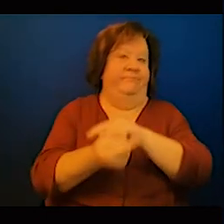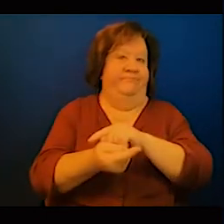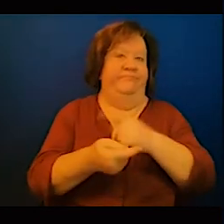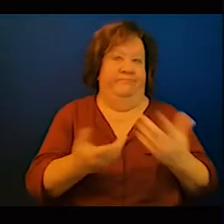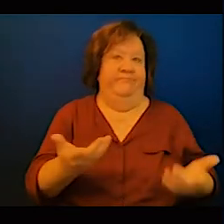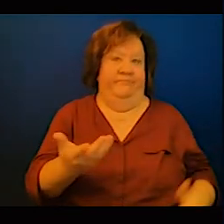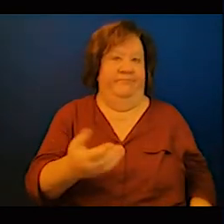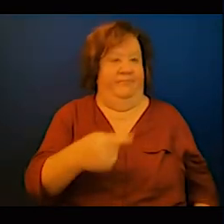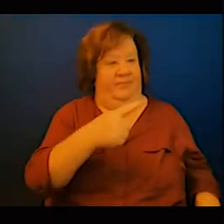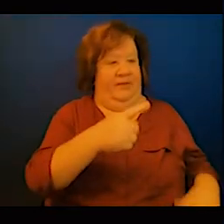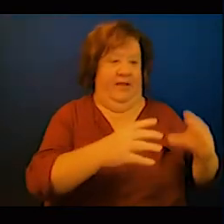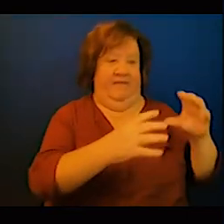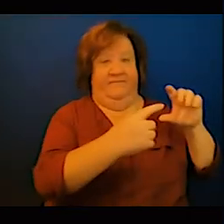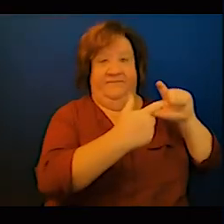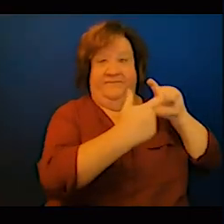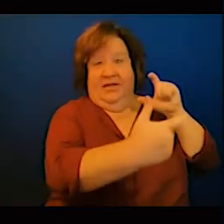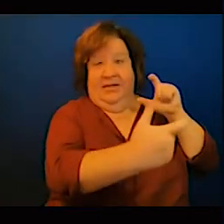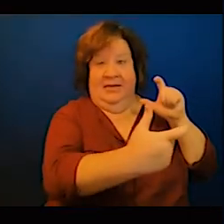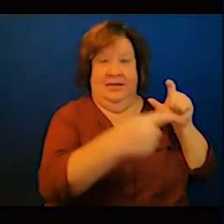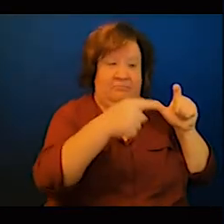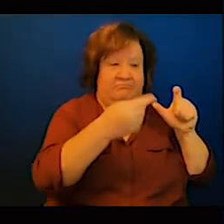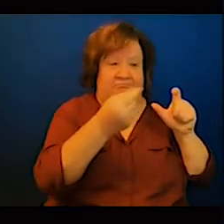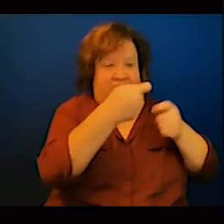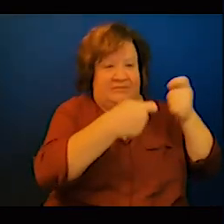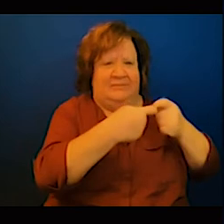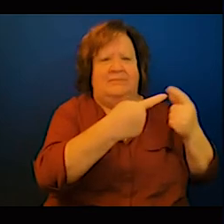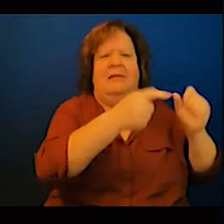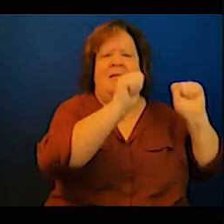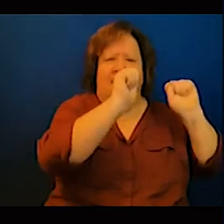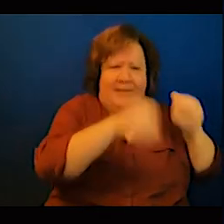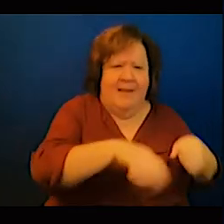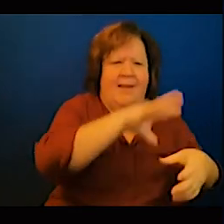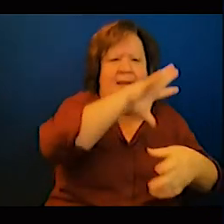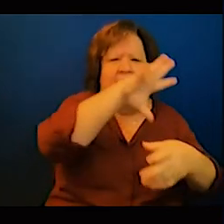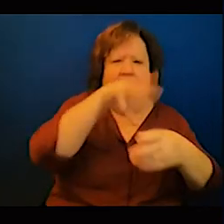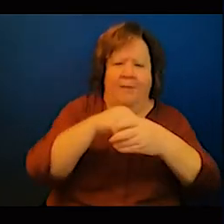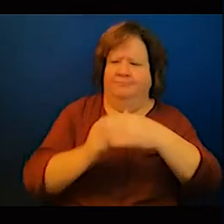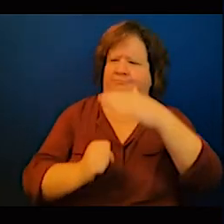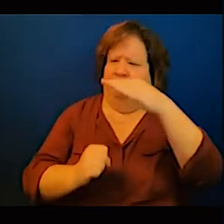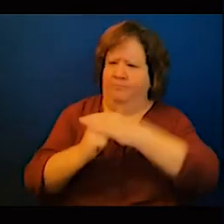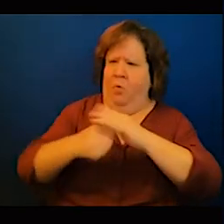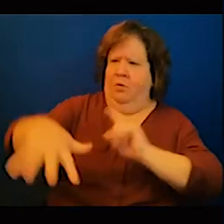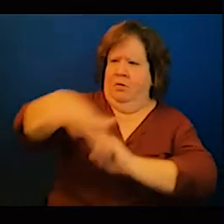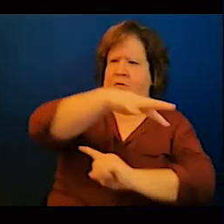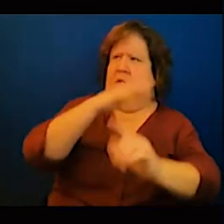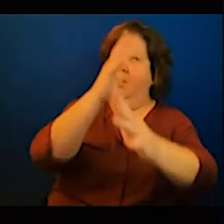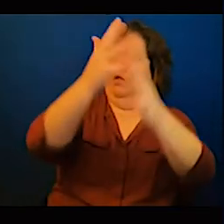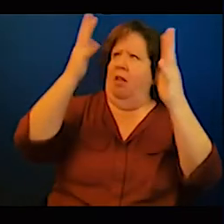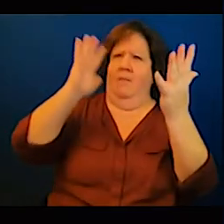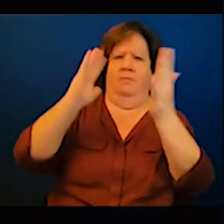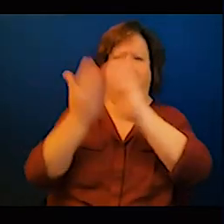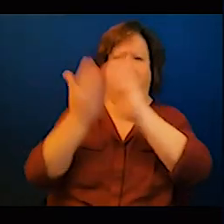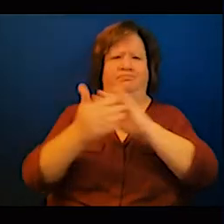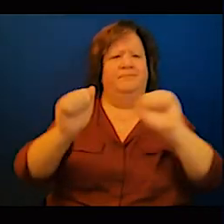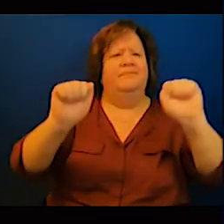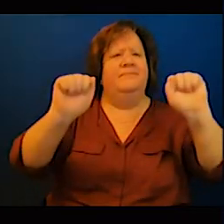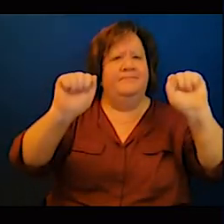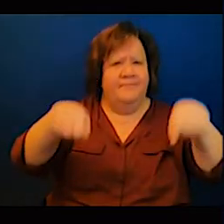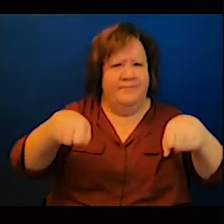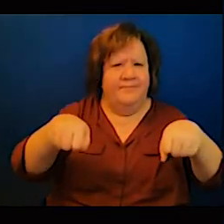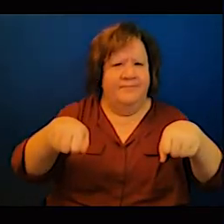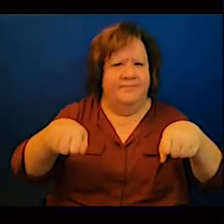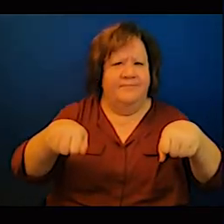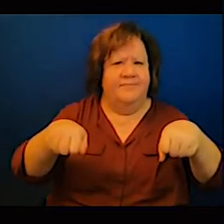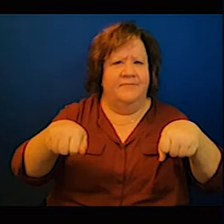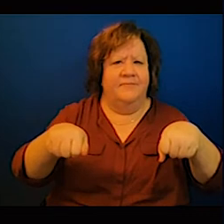and we have to promote the local private sector because it's that local private sector if we support it it will be the basis